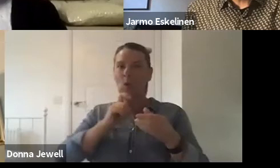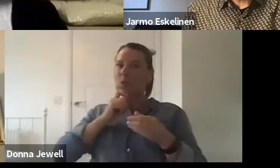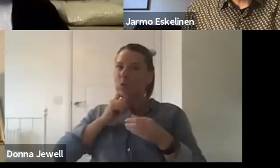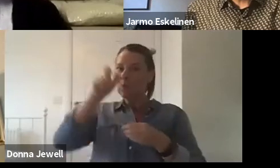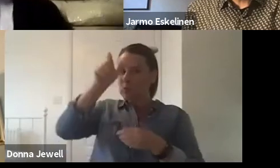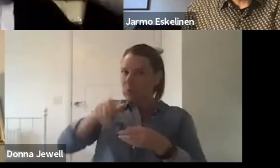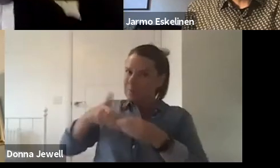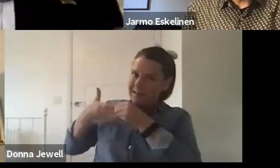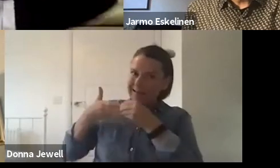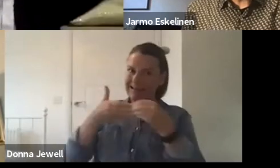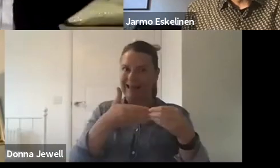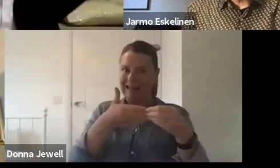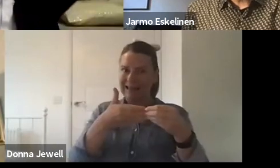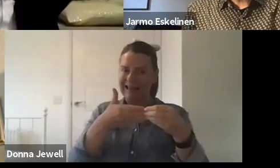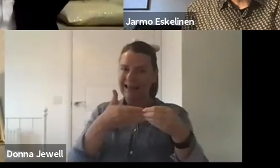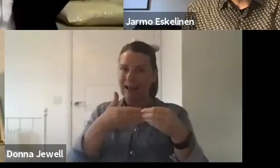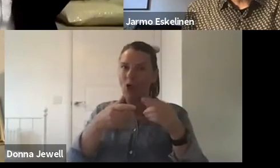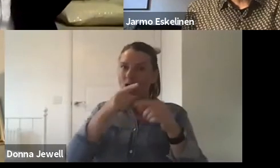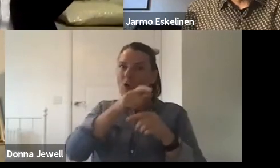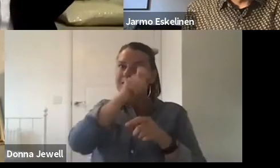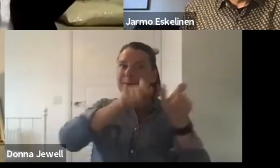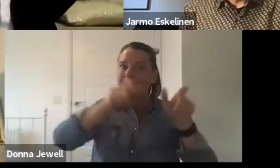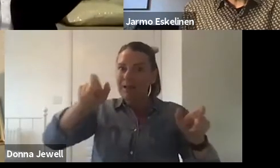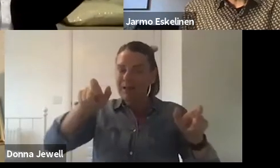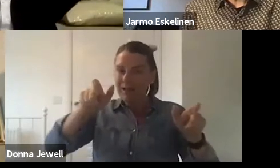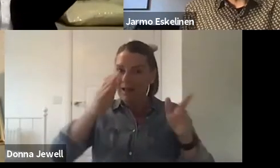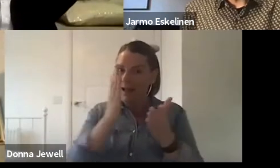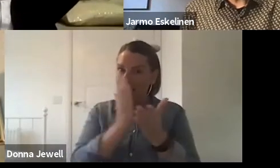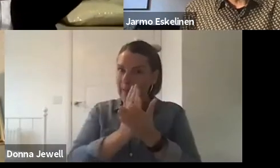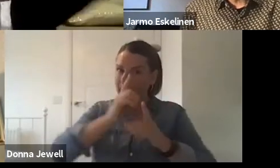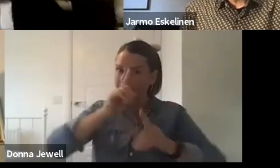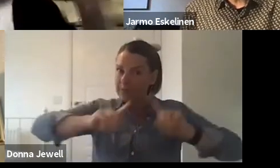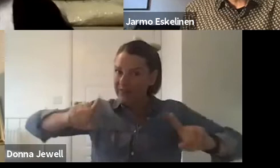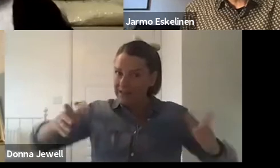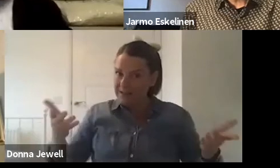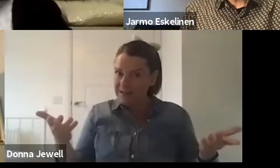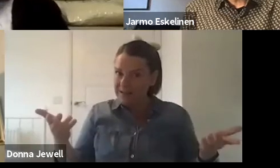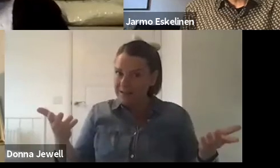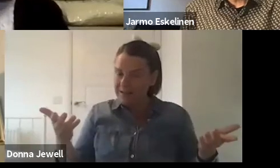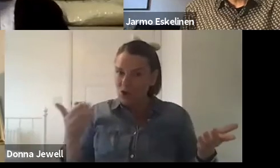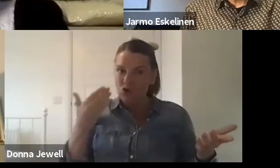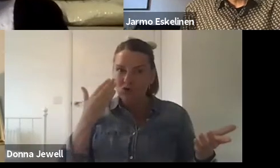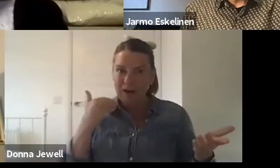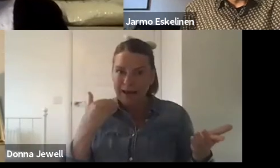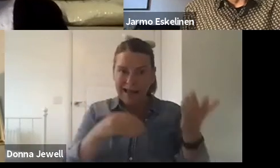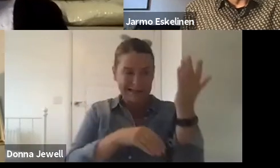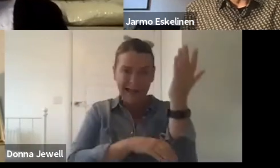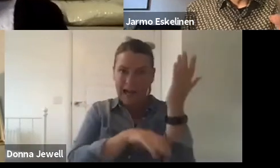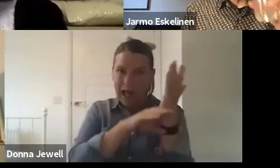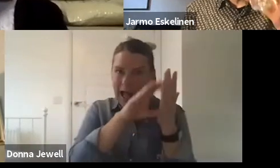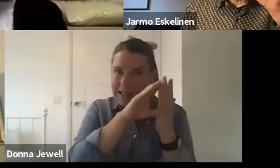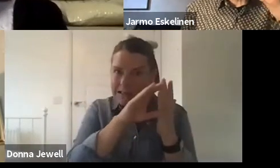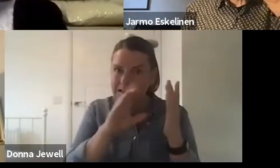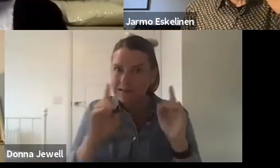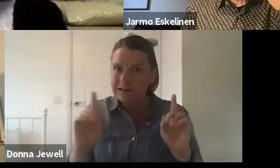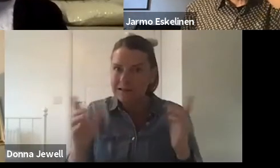more representative and reflective, particularly in terms of race and class, we're not going to get the strategic decisions